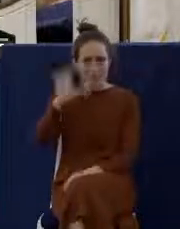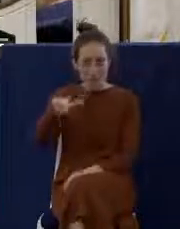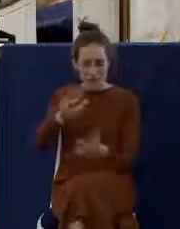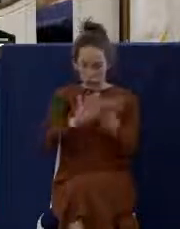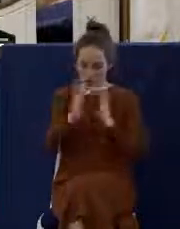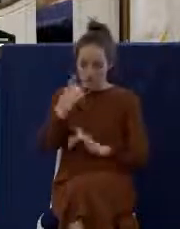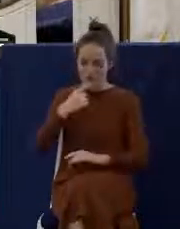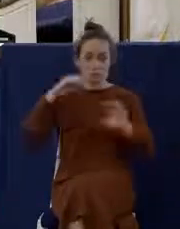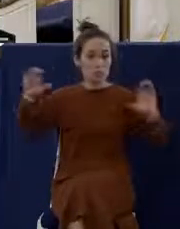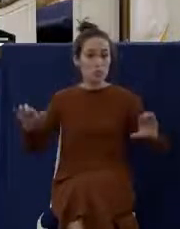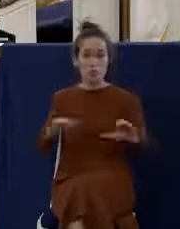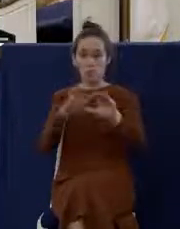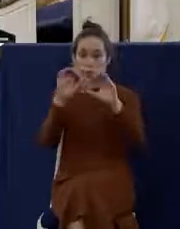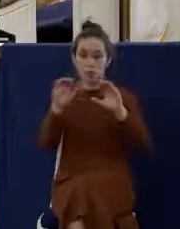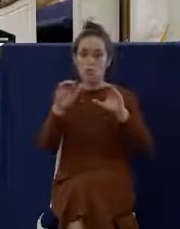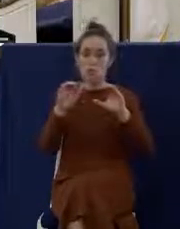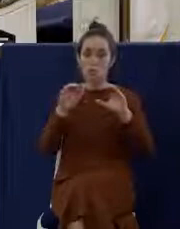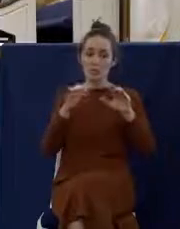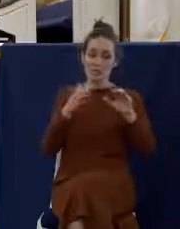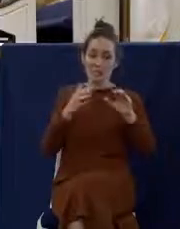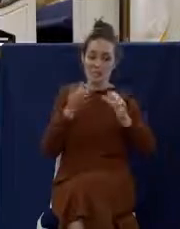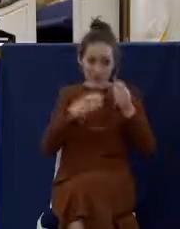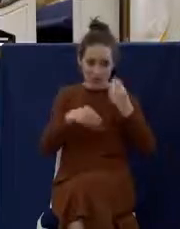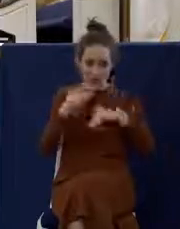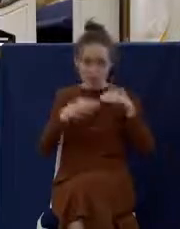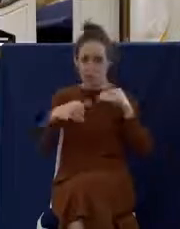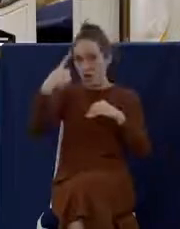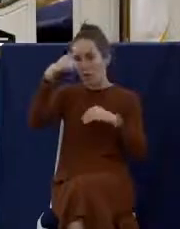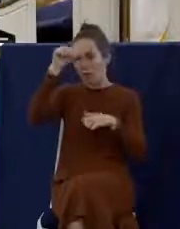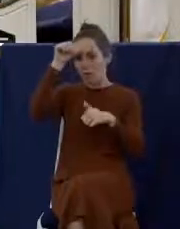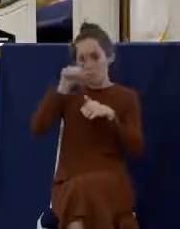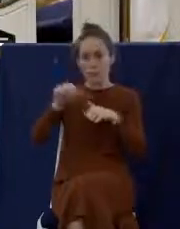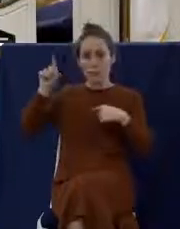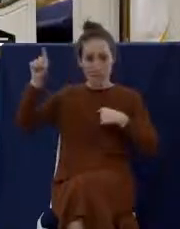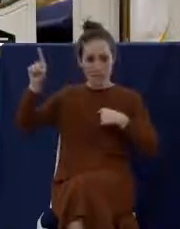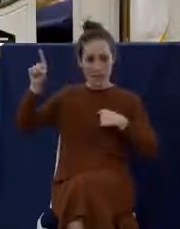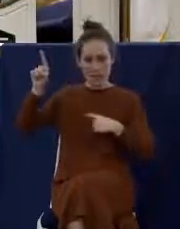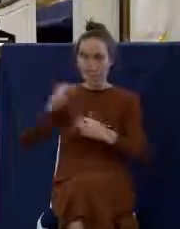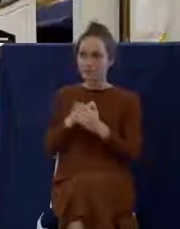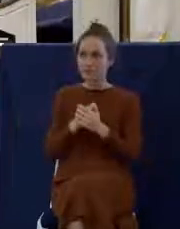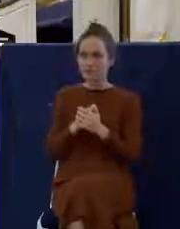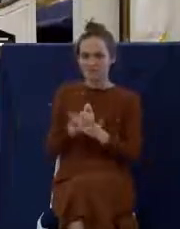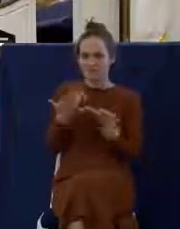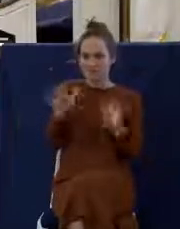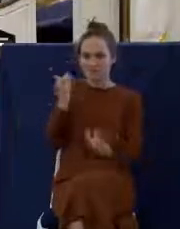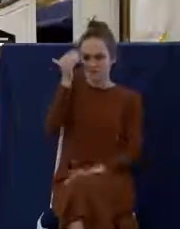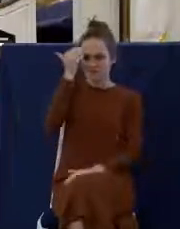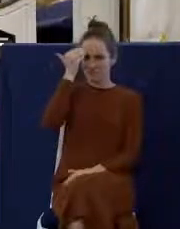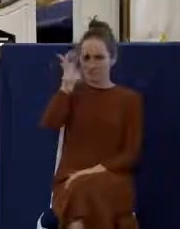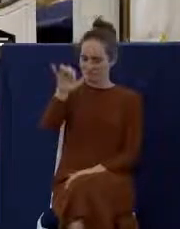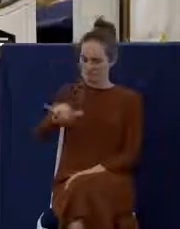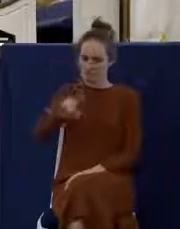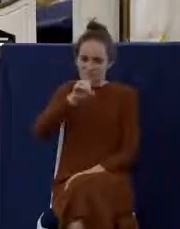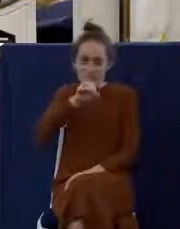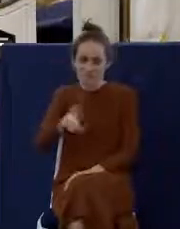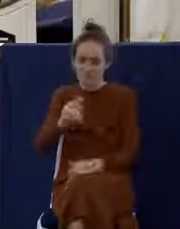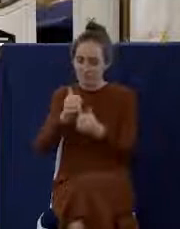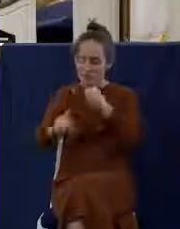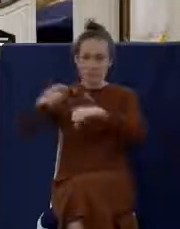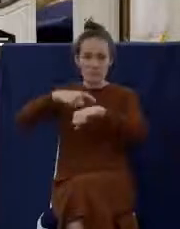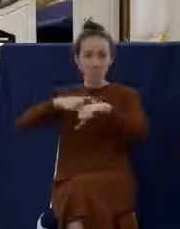in what? Remembrance of me. You do this to remember me. So we know that's beyond question, that every time we do this, we